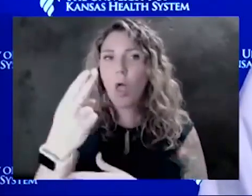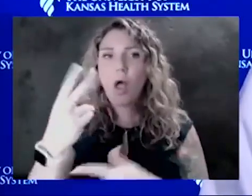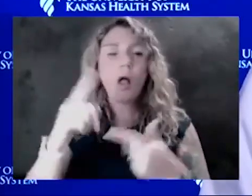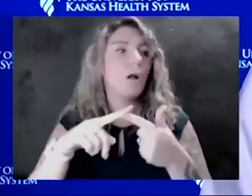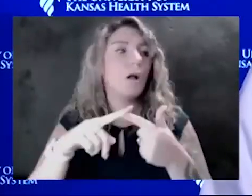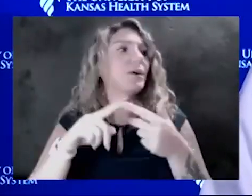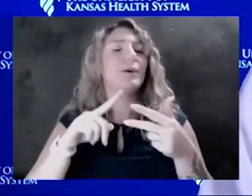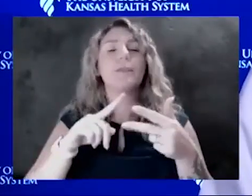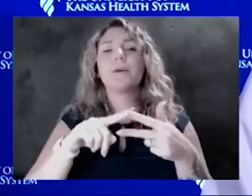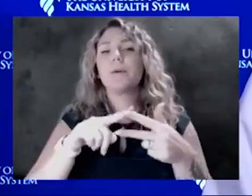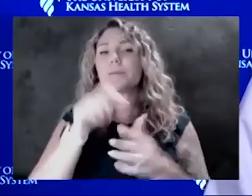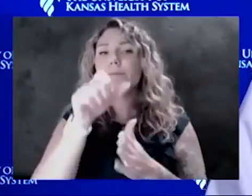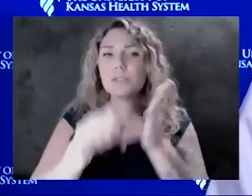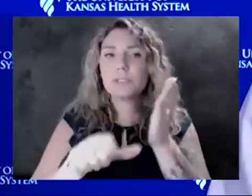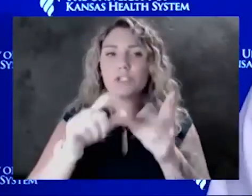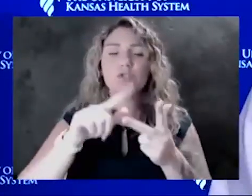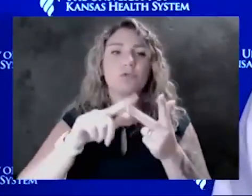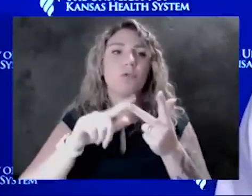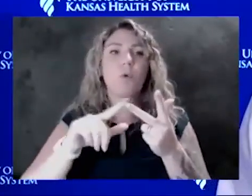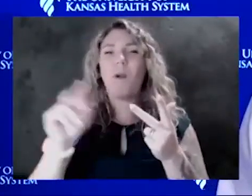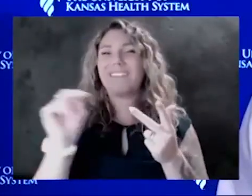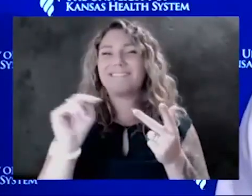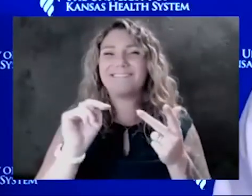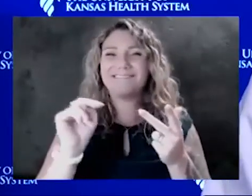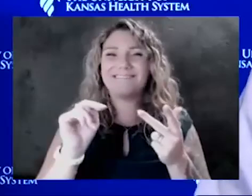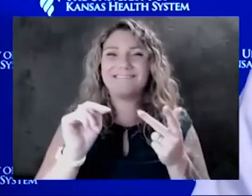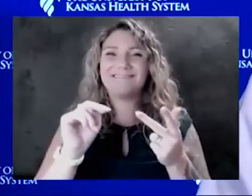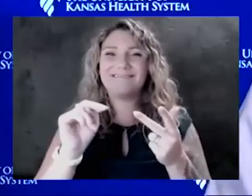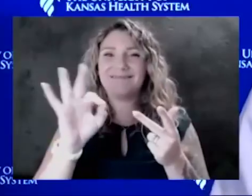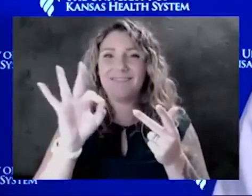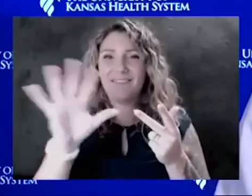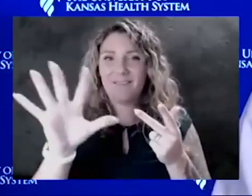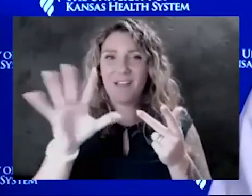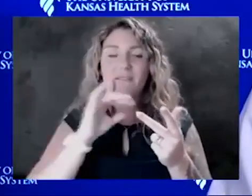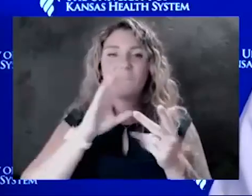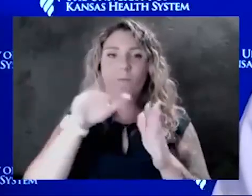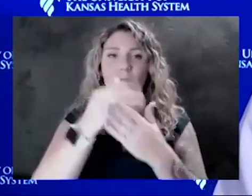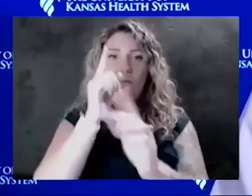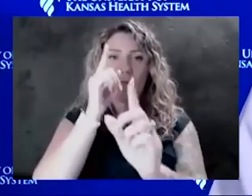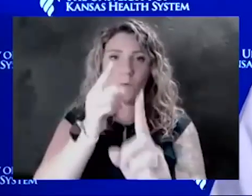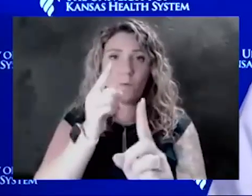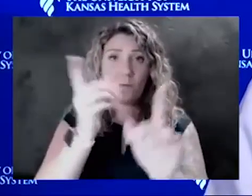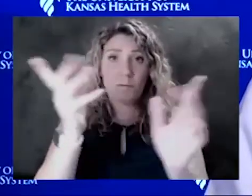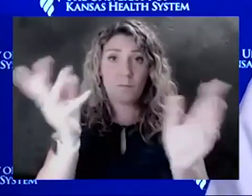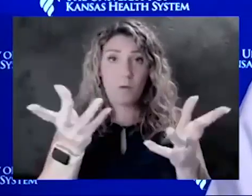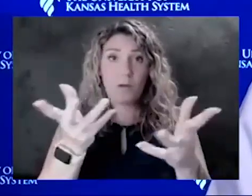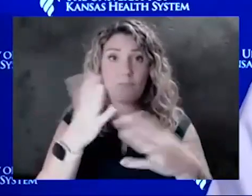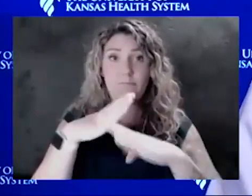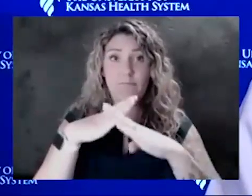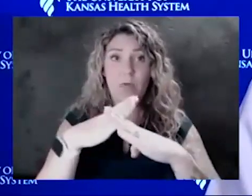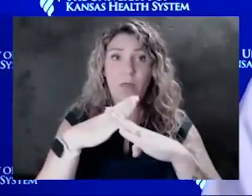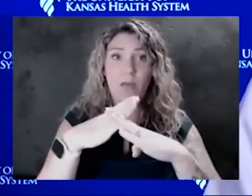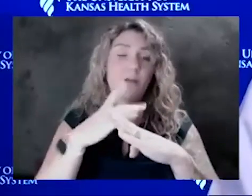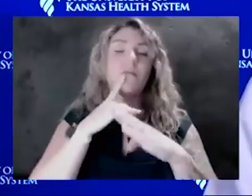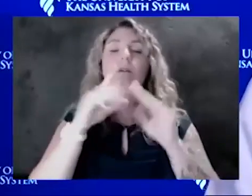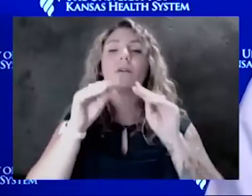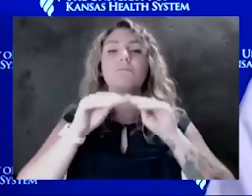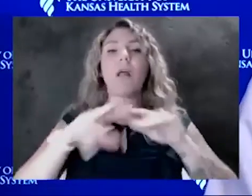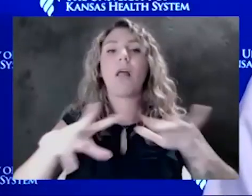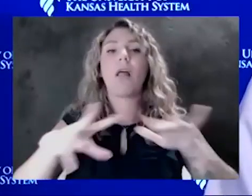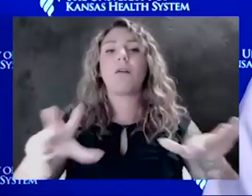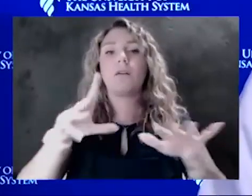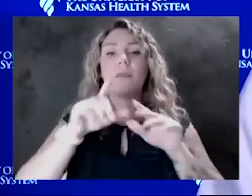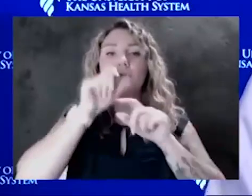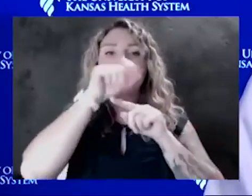mask. But I think the overall goal is still to block expression of the virus of those droplets into the